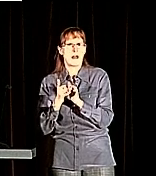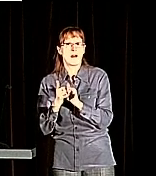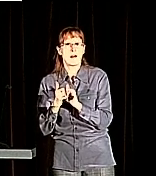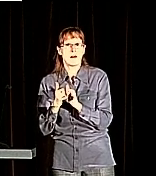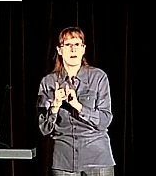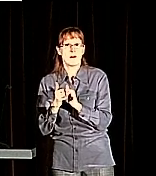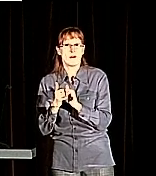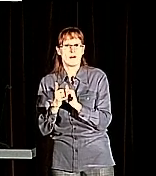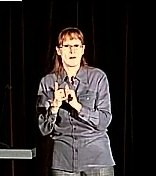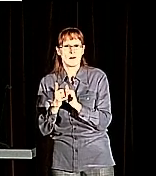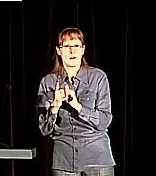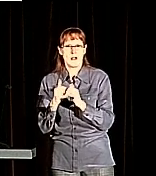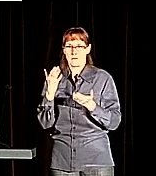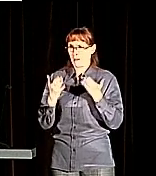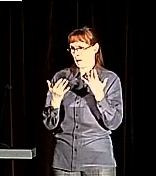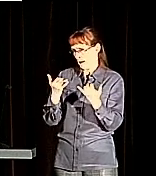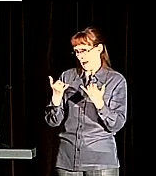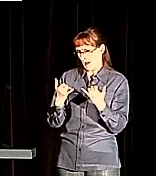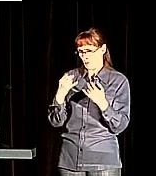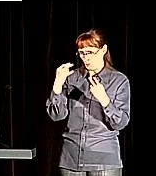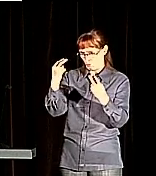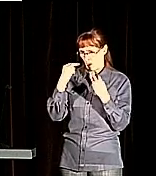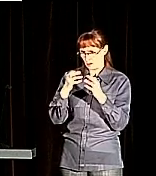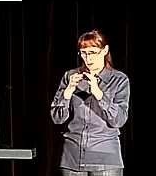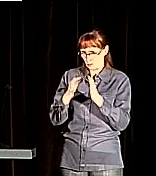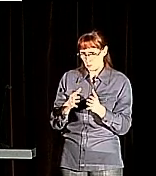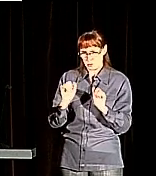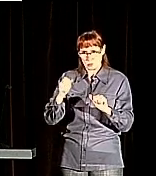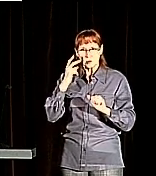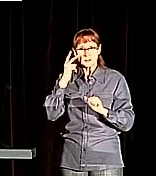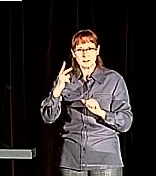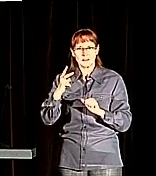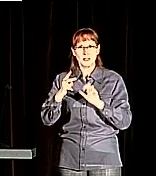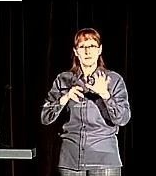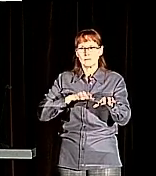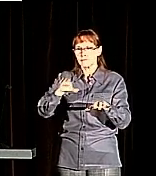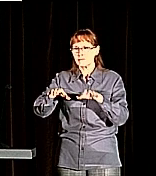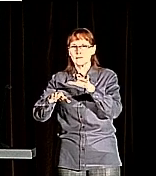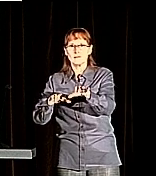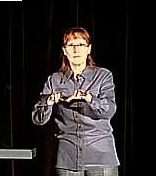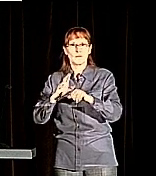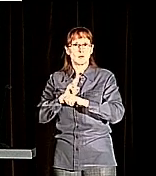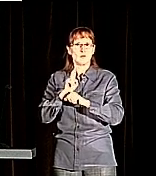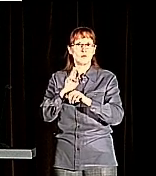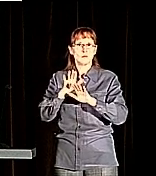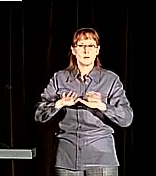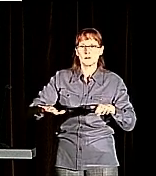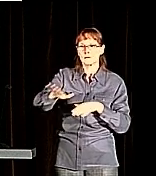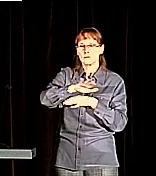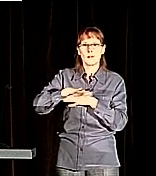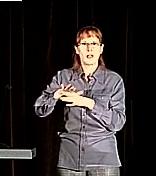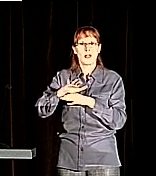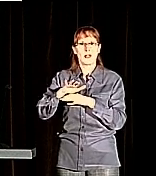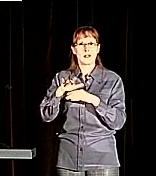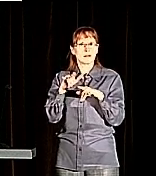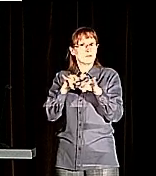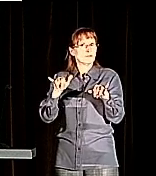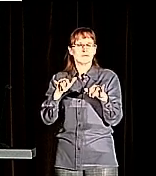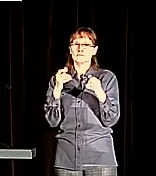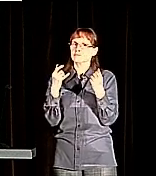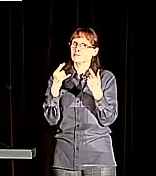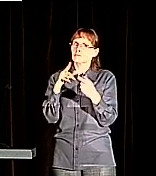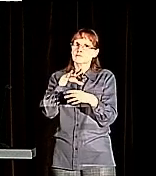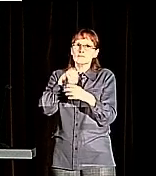an example, but you can see how, for example, spatial morphology is being used at the same time. And space,